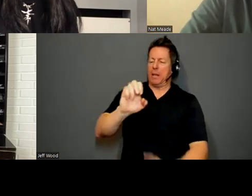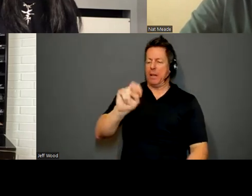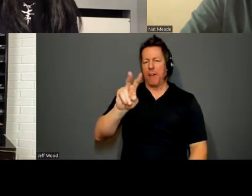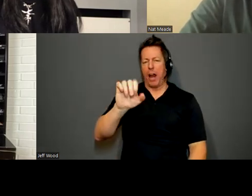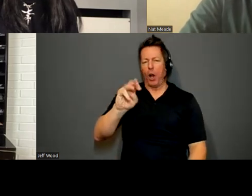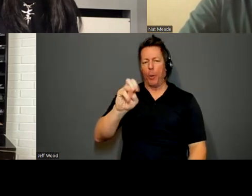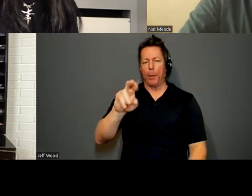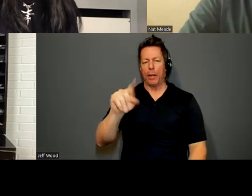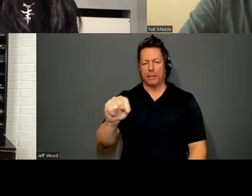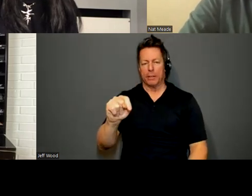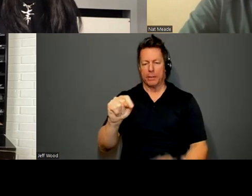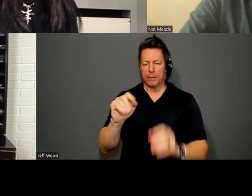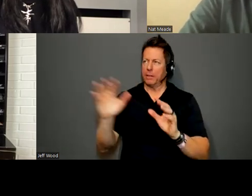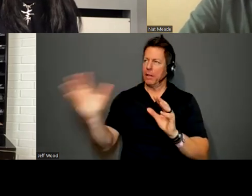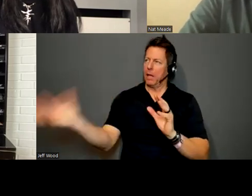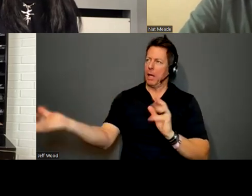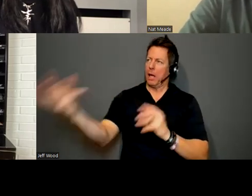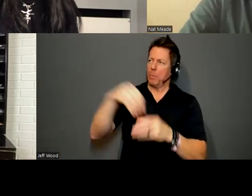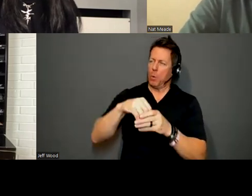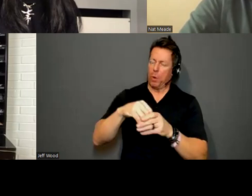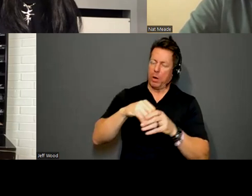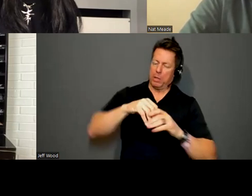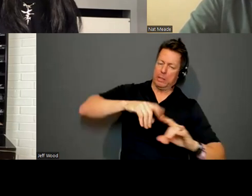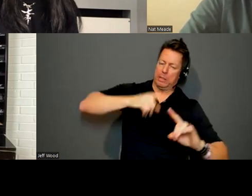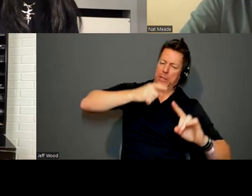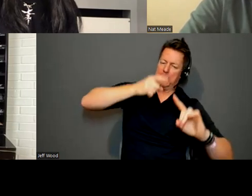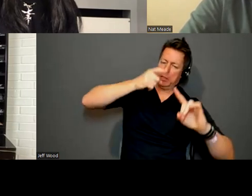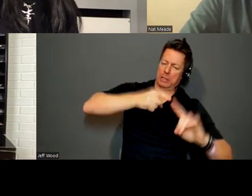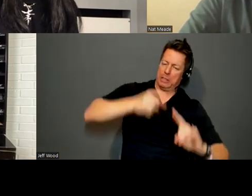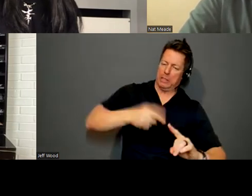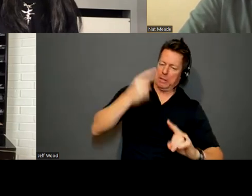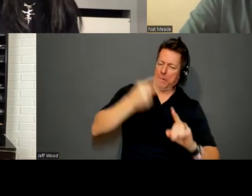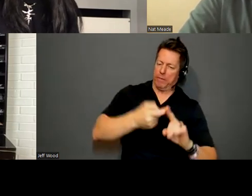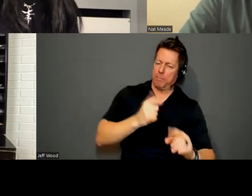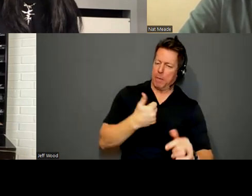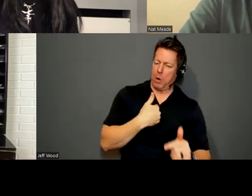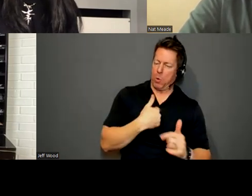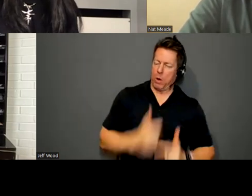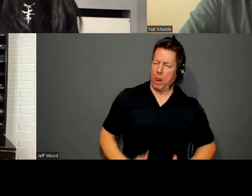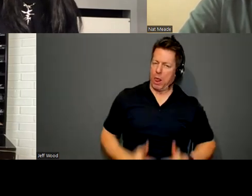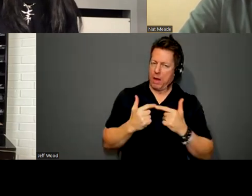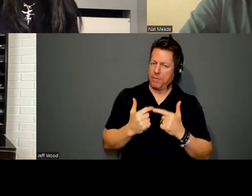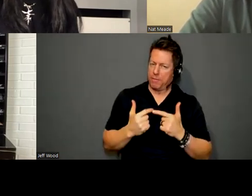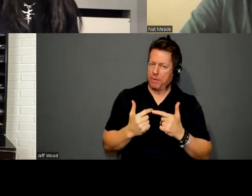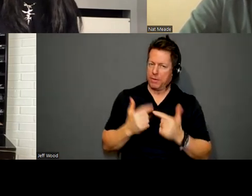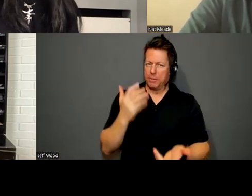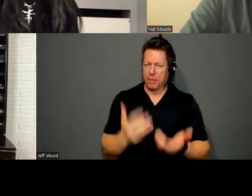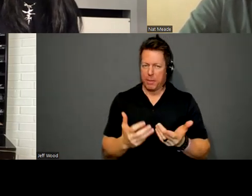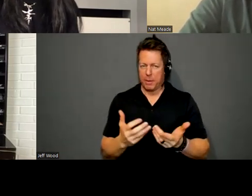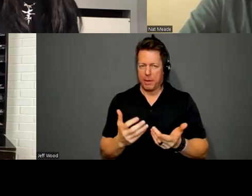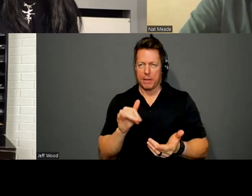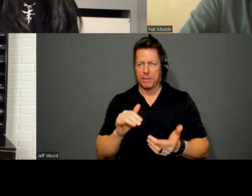to bring in kind of more specificity for my own life somehow, which is maybe like a very concrete